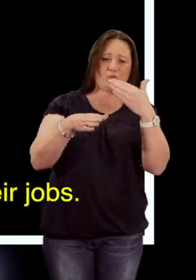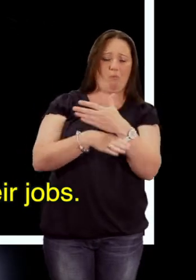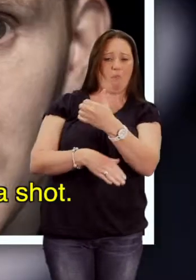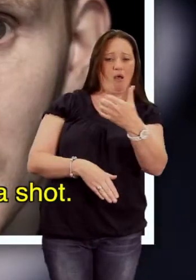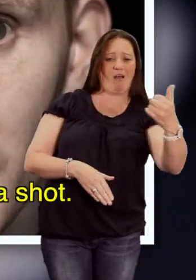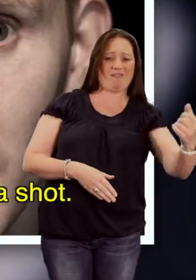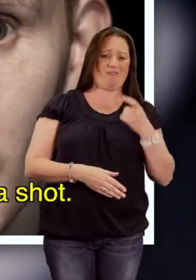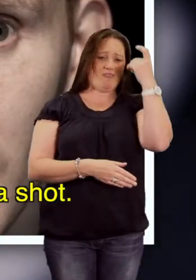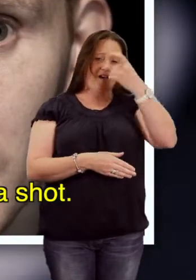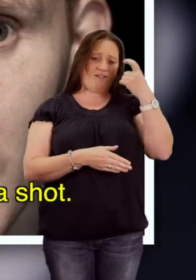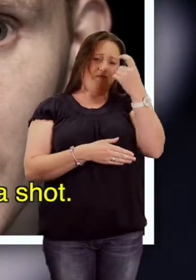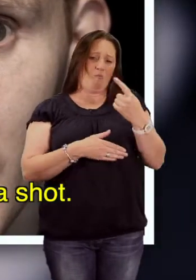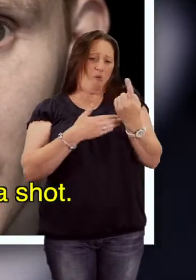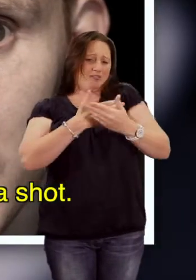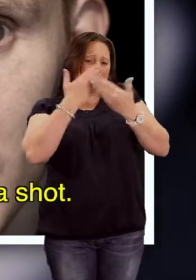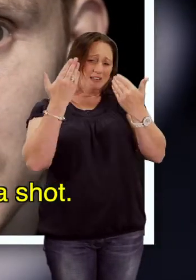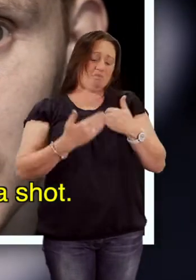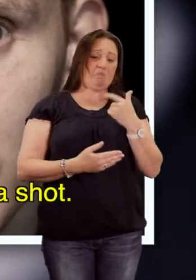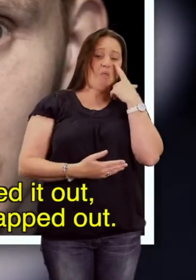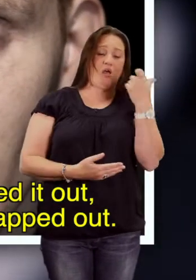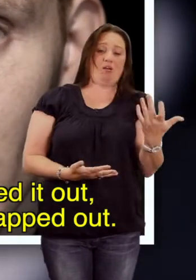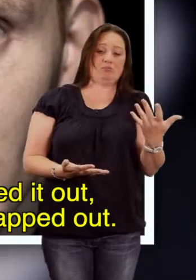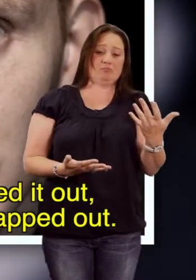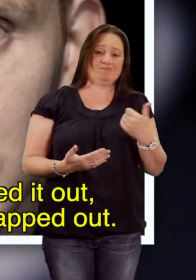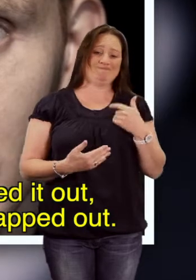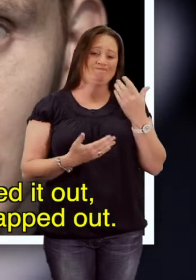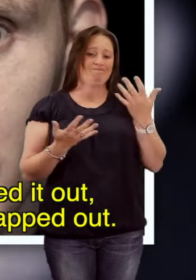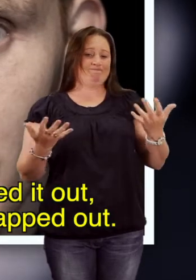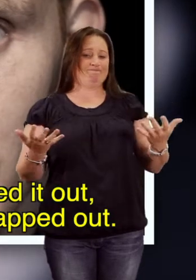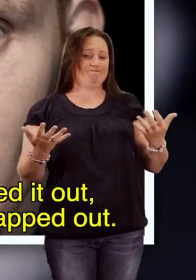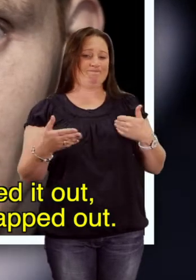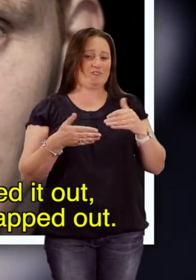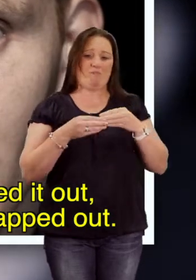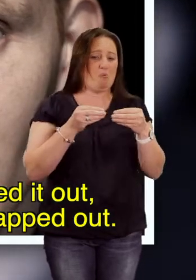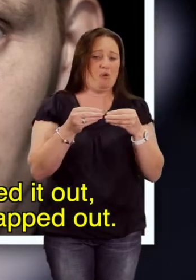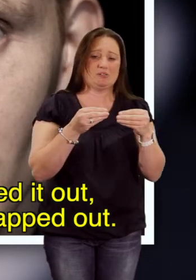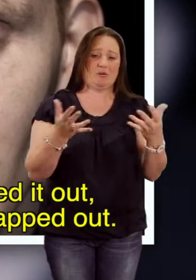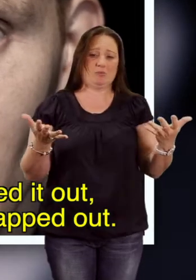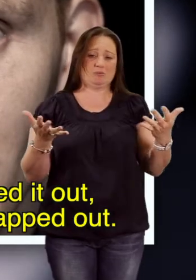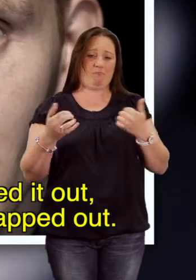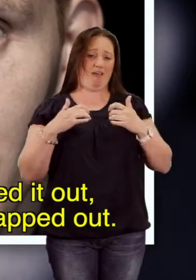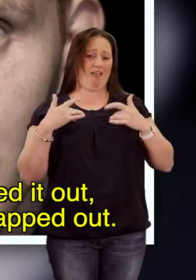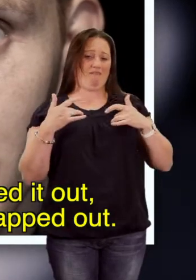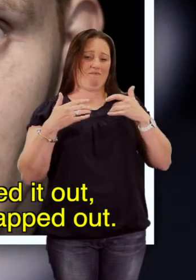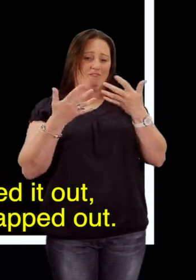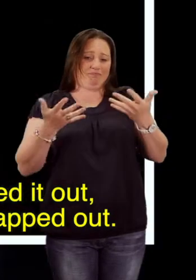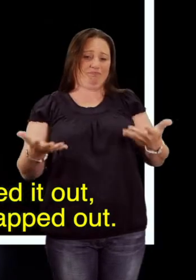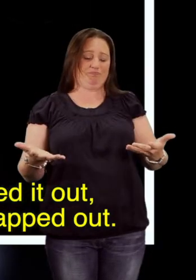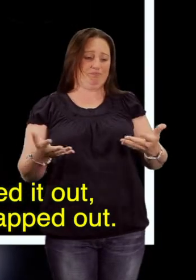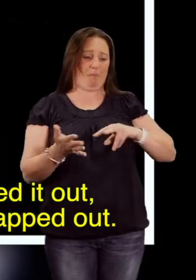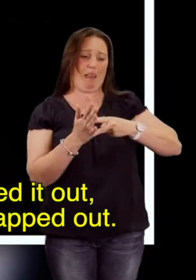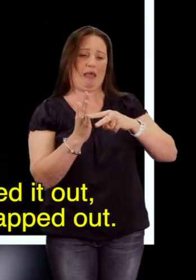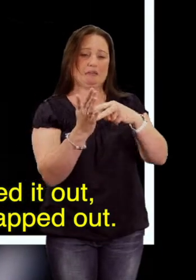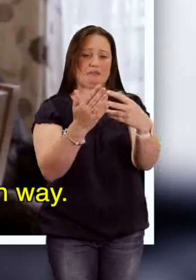their jobs. Thinking one day that I'd get a shot. But I guess I never really worked it out. And my life ended up